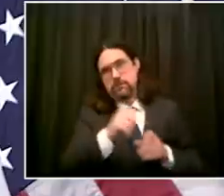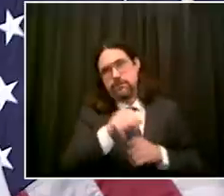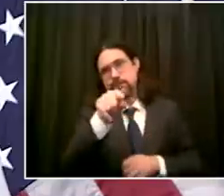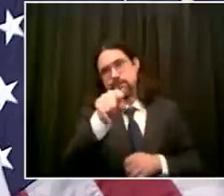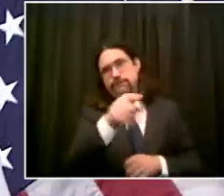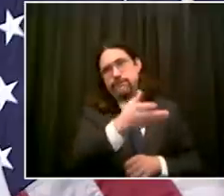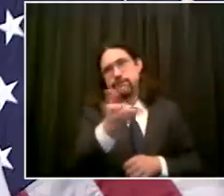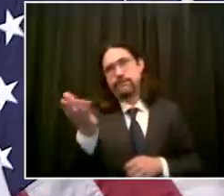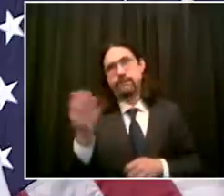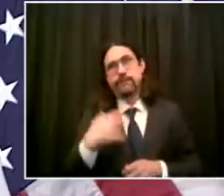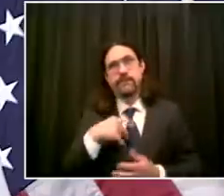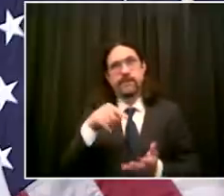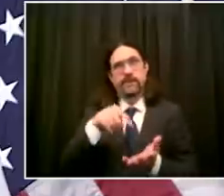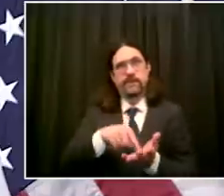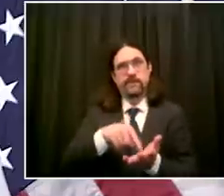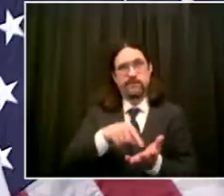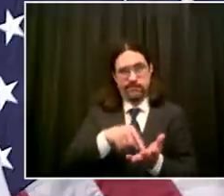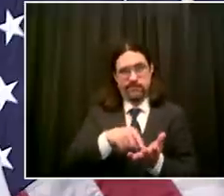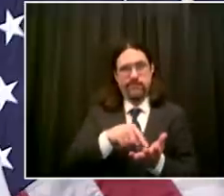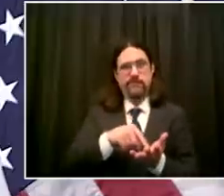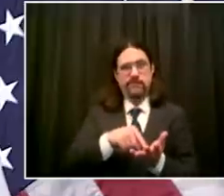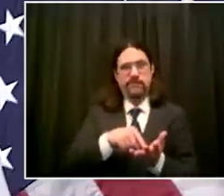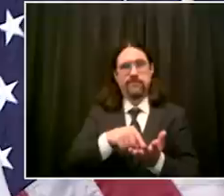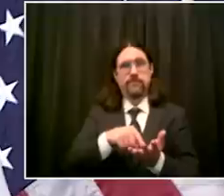next we have marcia from cbs